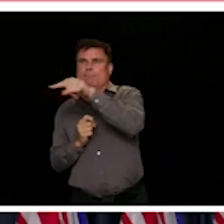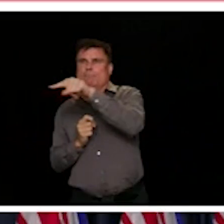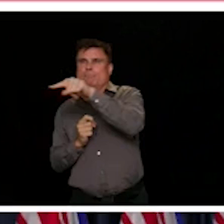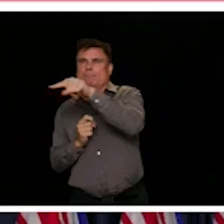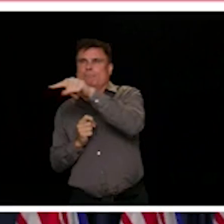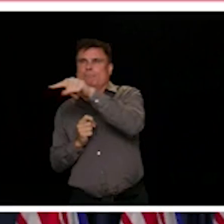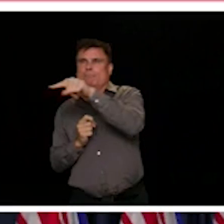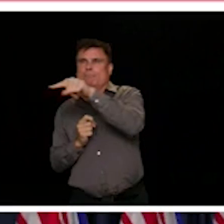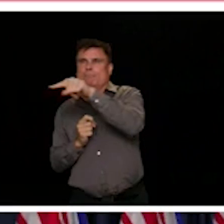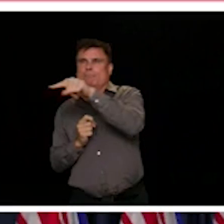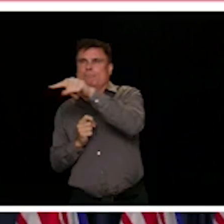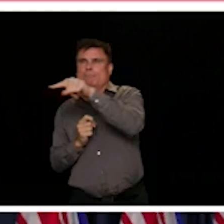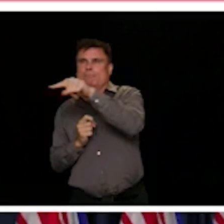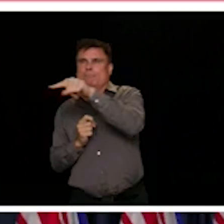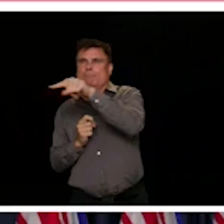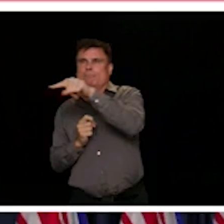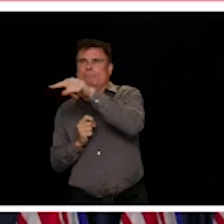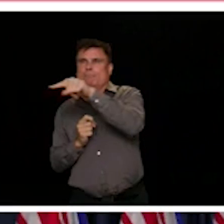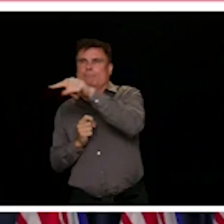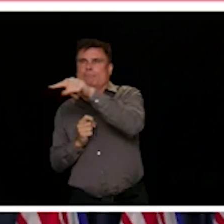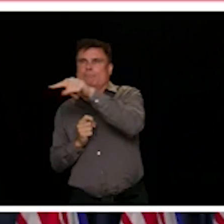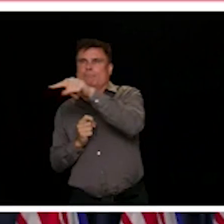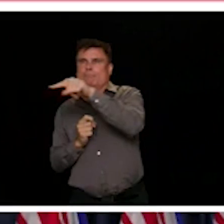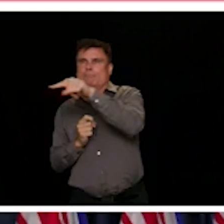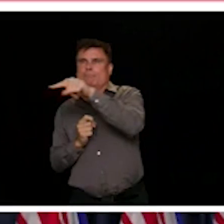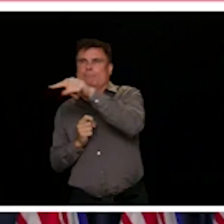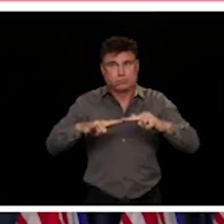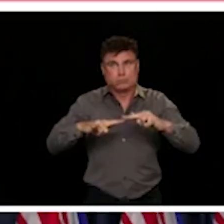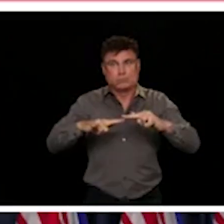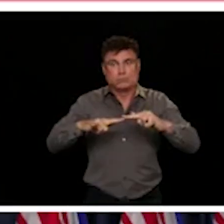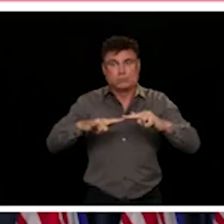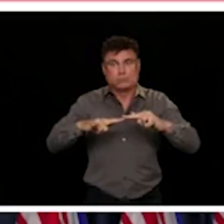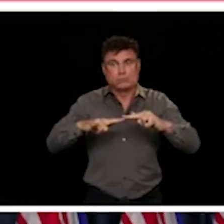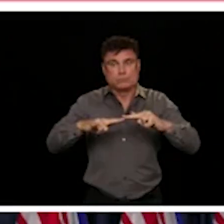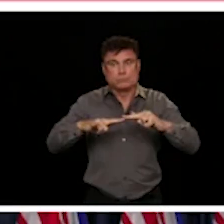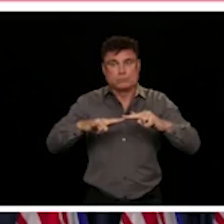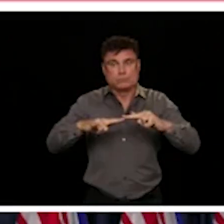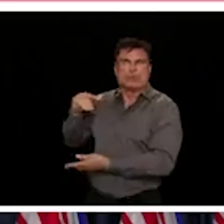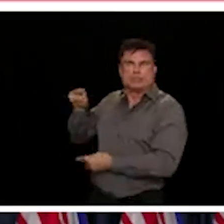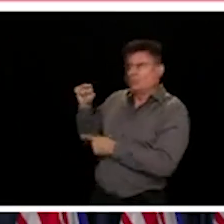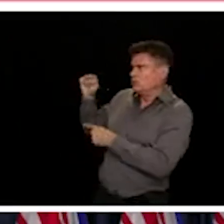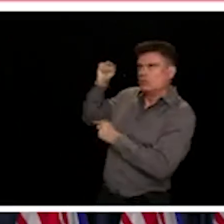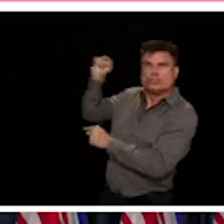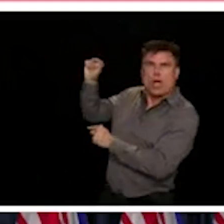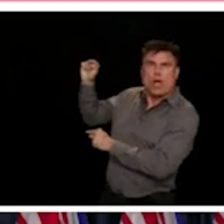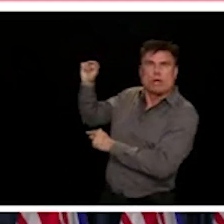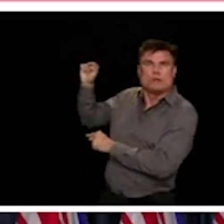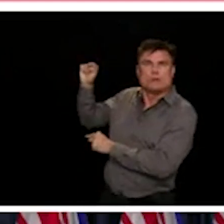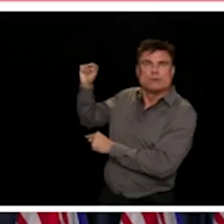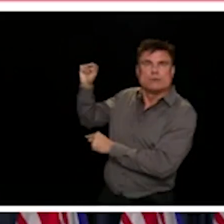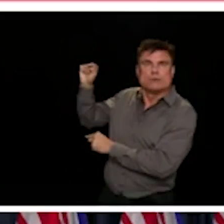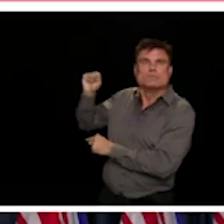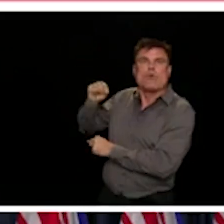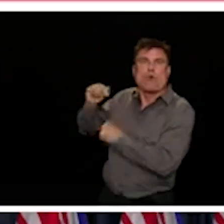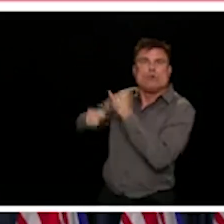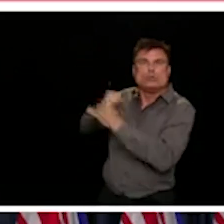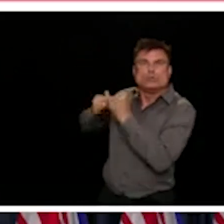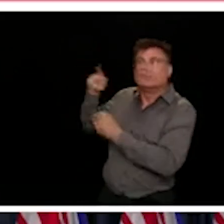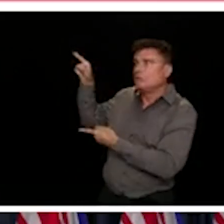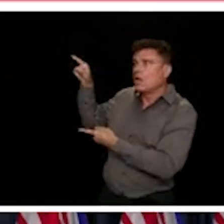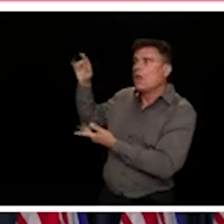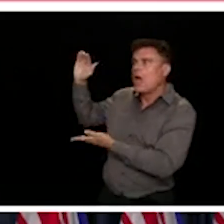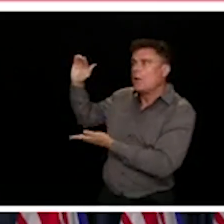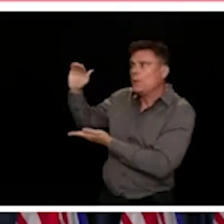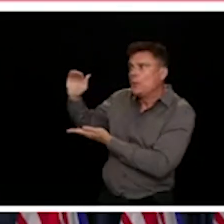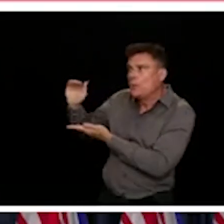quite a lot of those early on. And more recently, we continue to have cases. Primarily in Canadians and people from BC who are returning